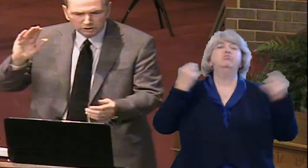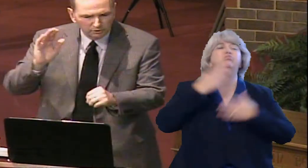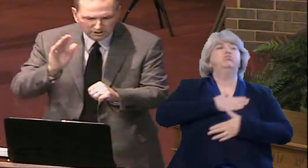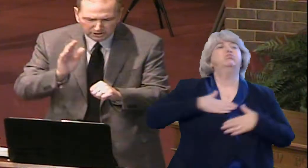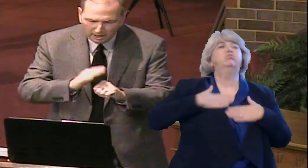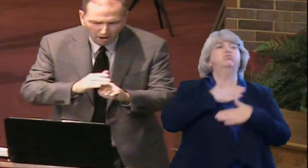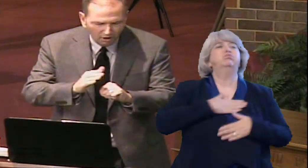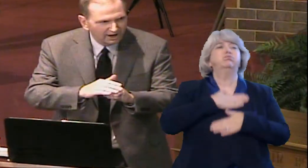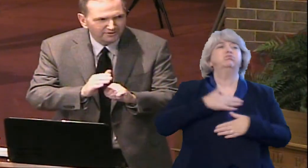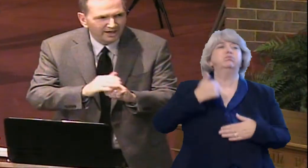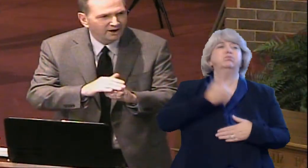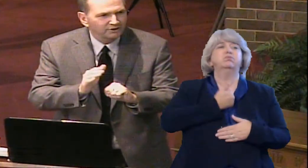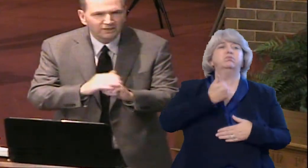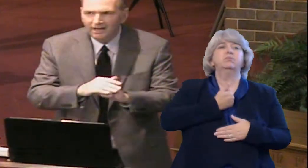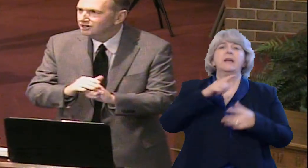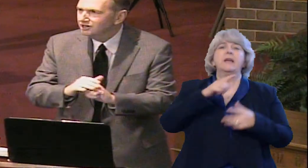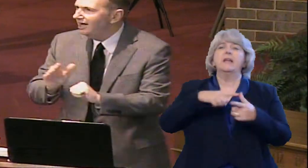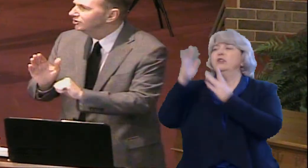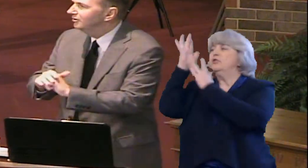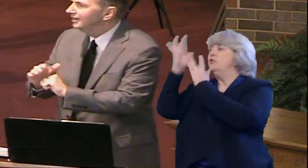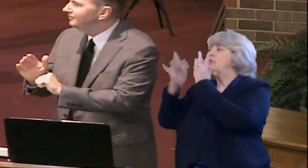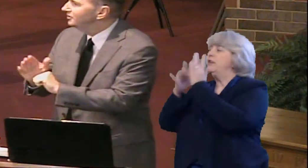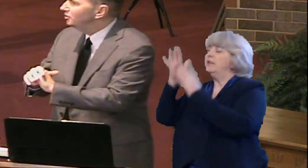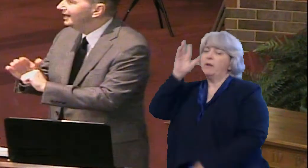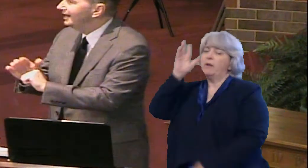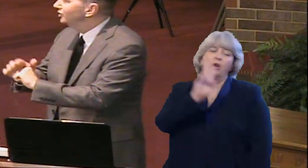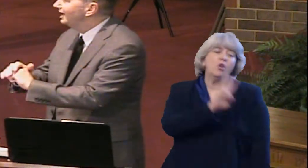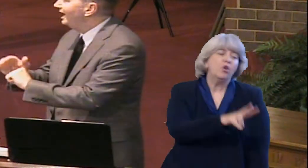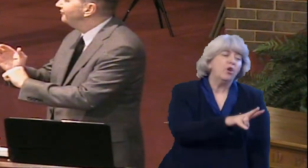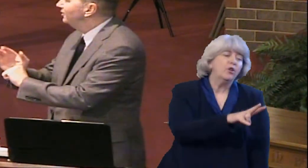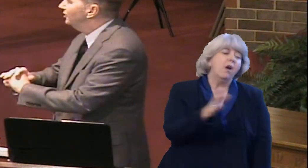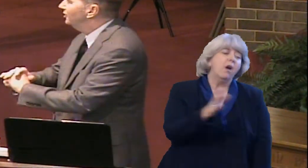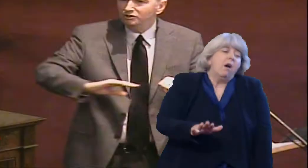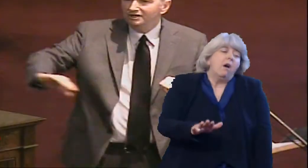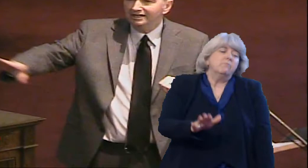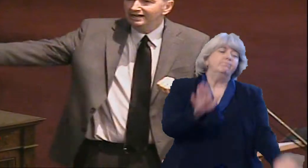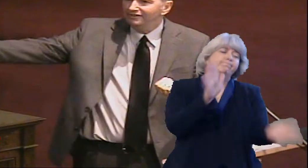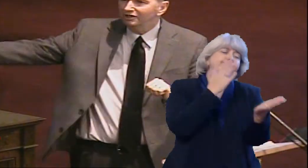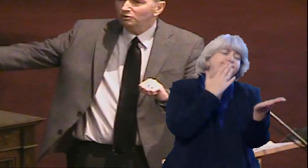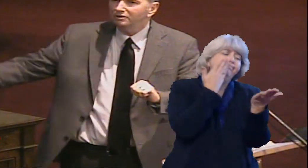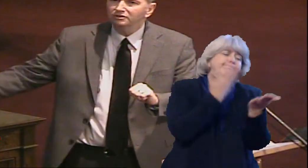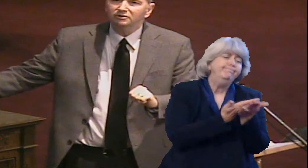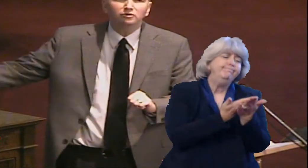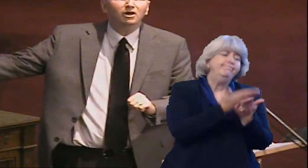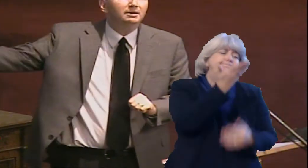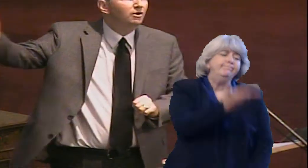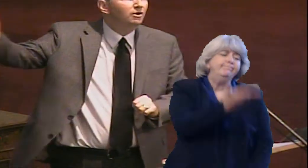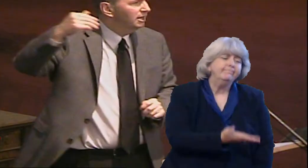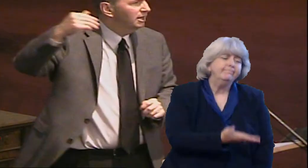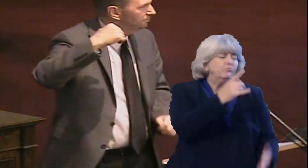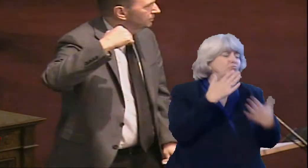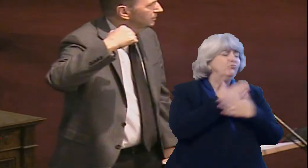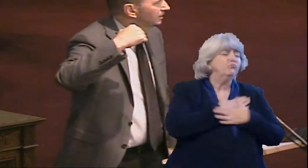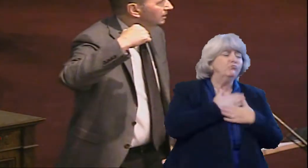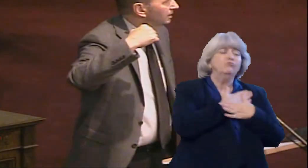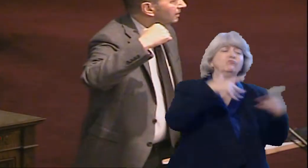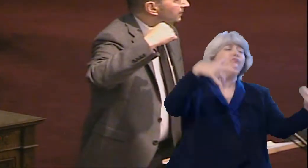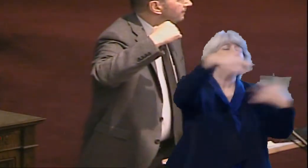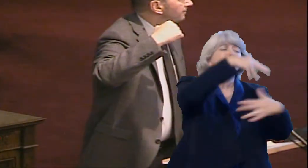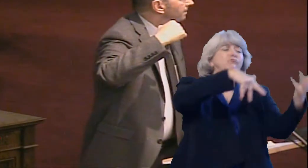is just going to say, Oh, there, there. There, child, you lived, you had a good life on earth and you did anything you wanted to. You come on up.